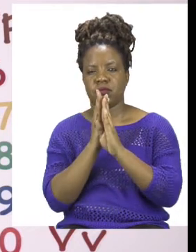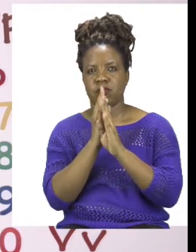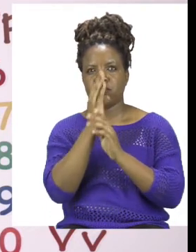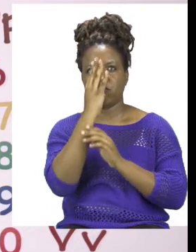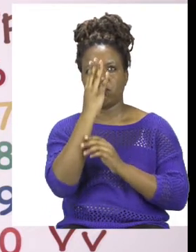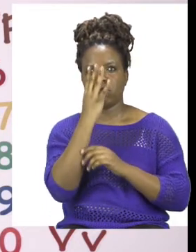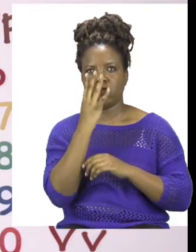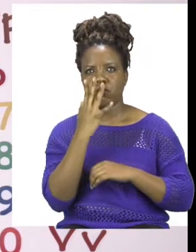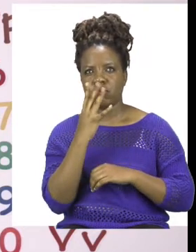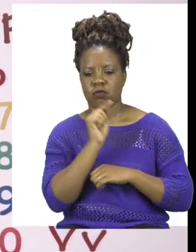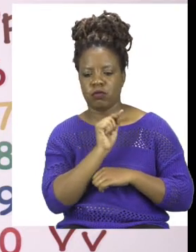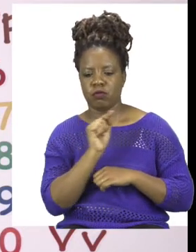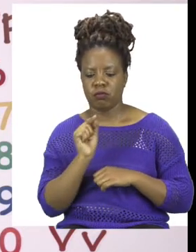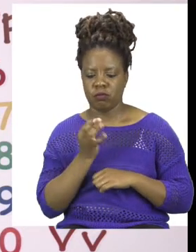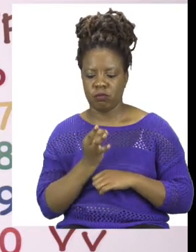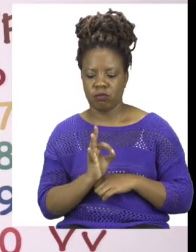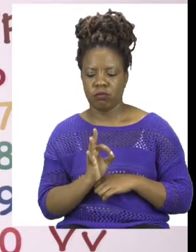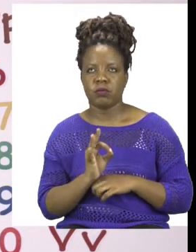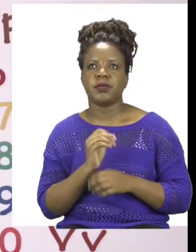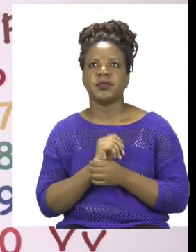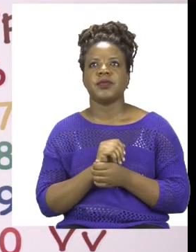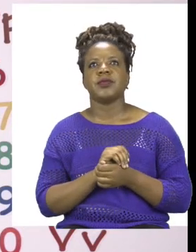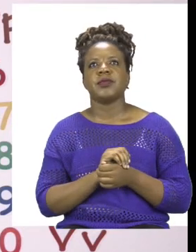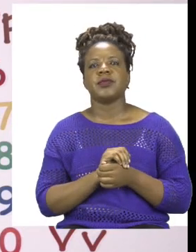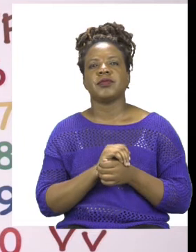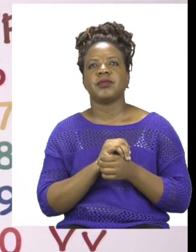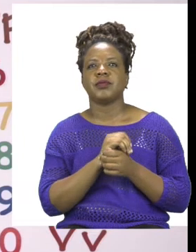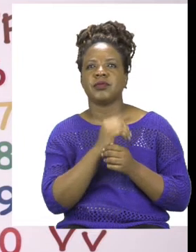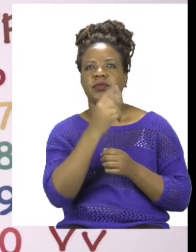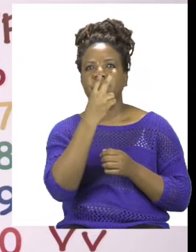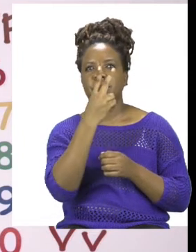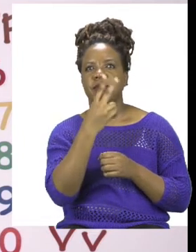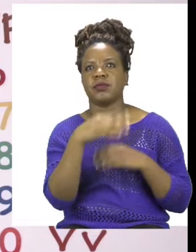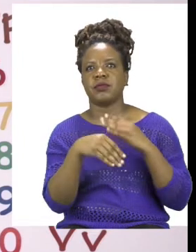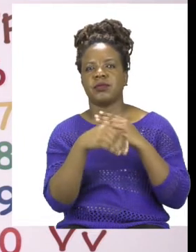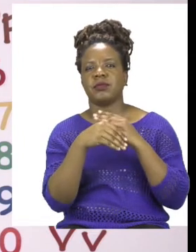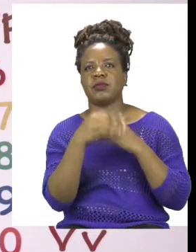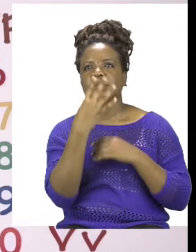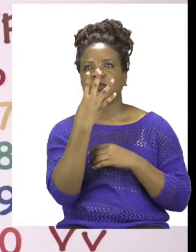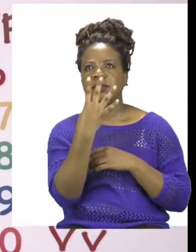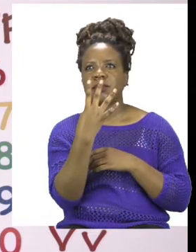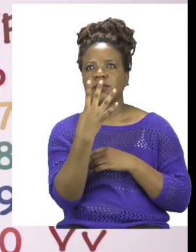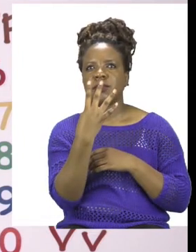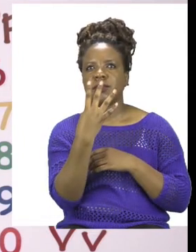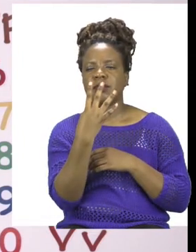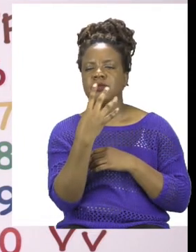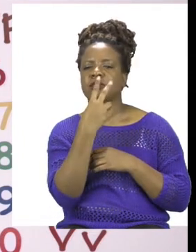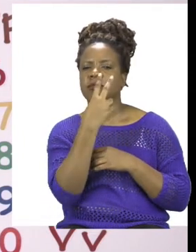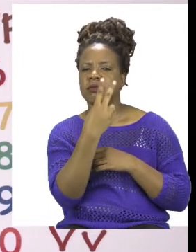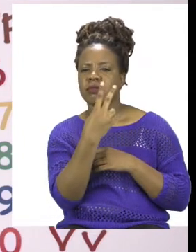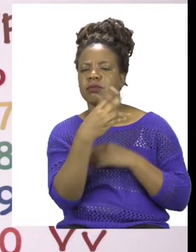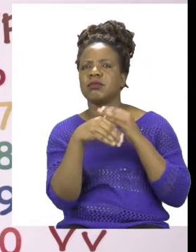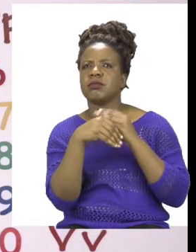Good job. Lastly we say 2 plus 4. So if we have 2 and then we add